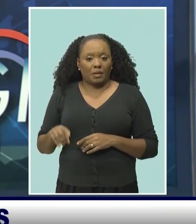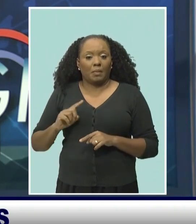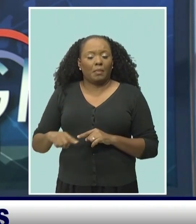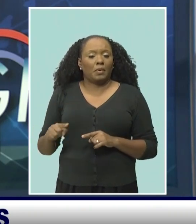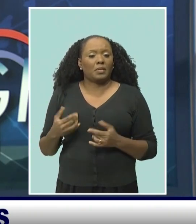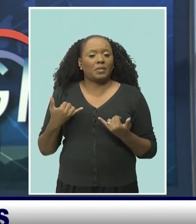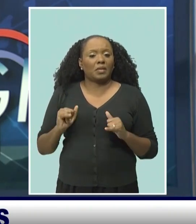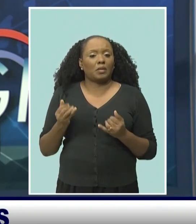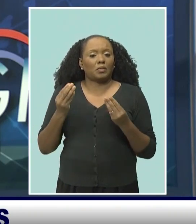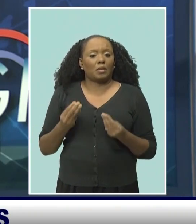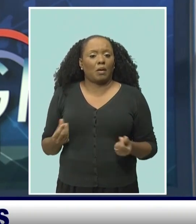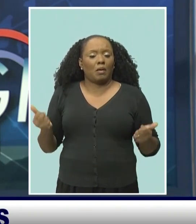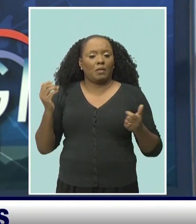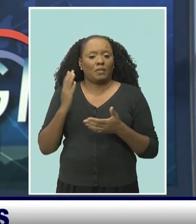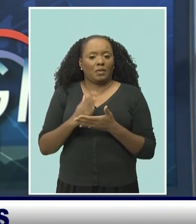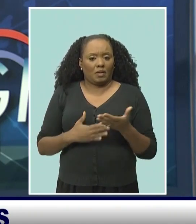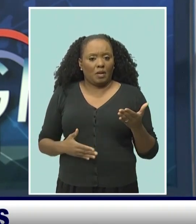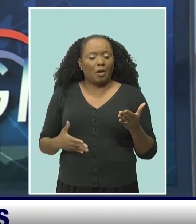solve a number of cases.